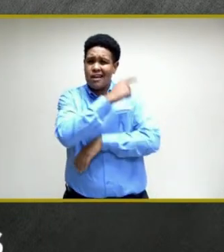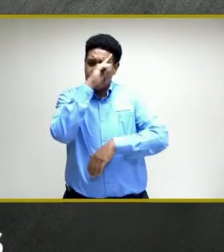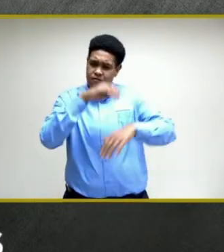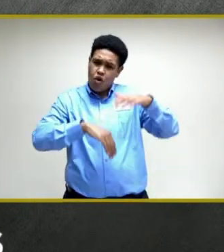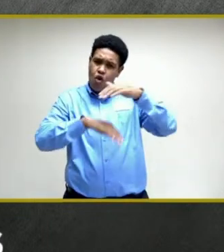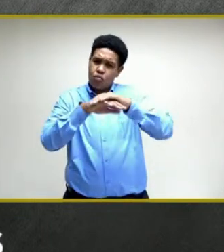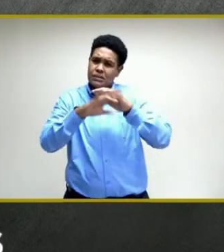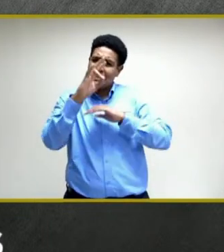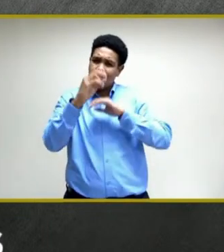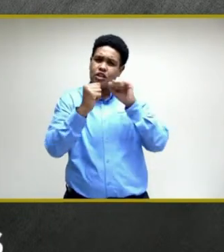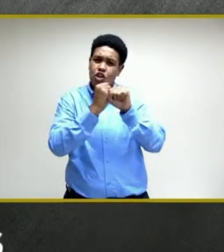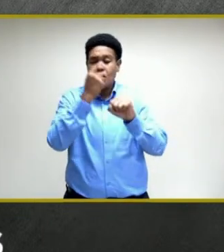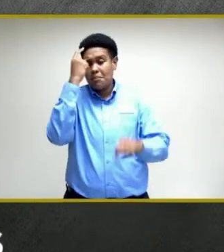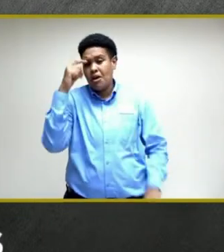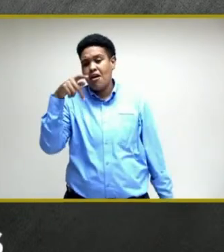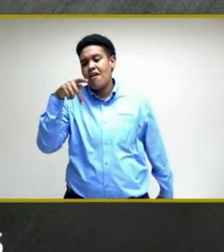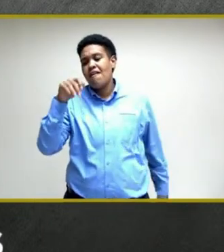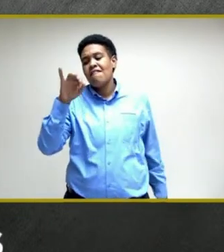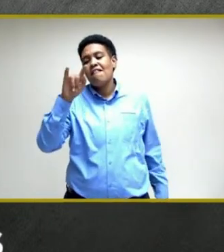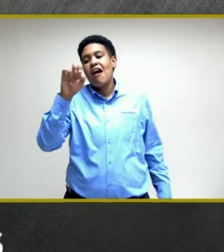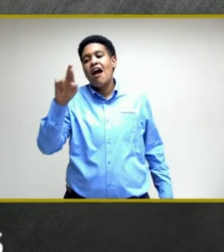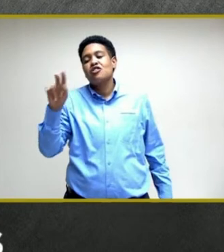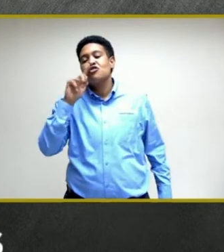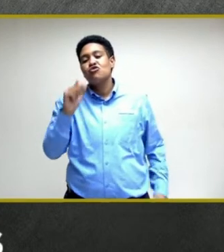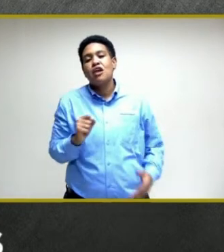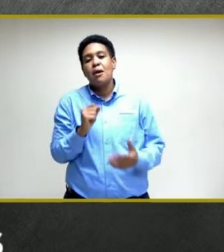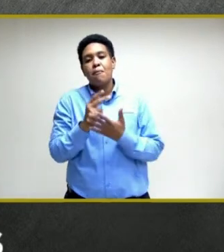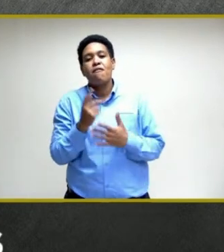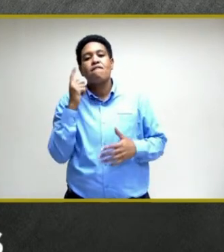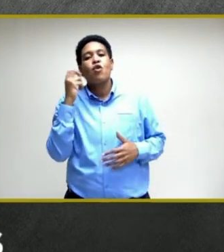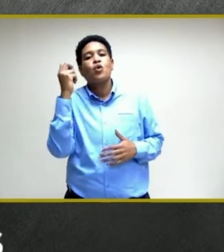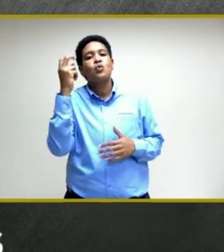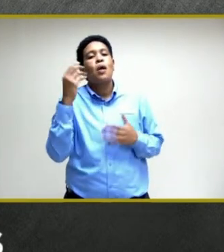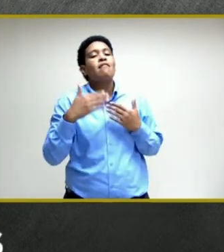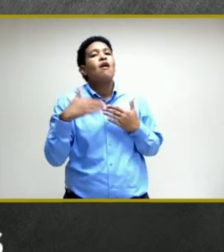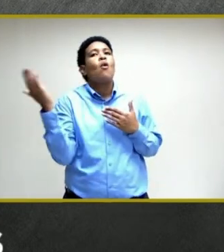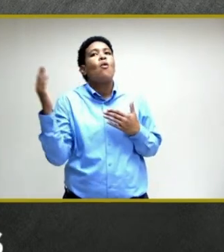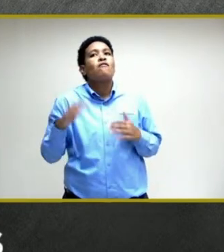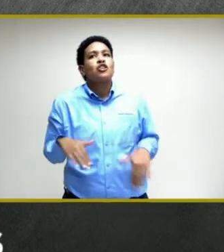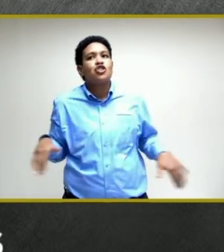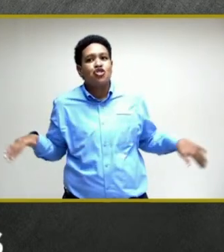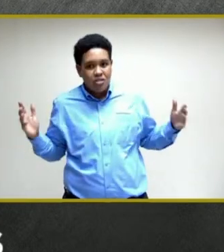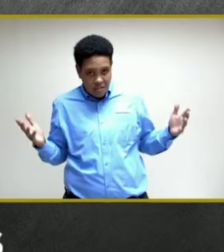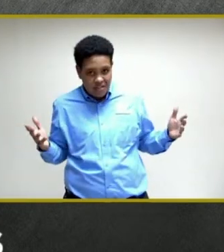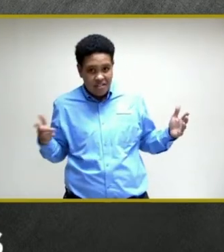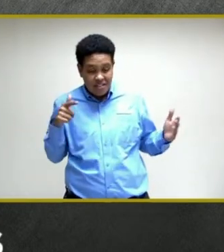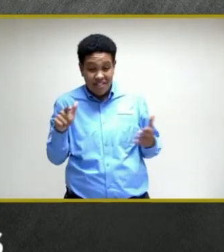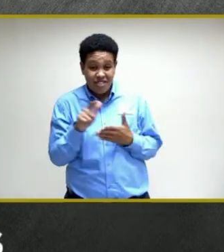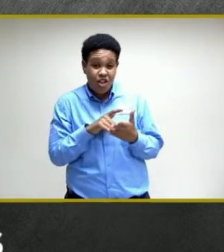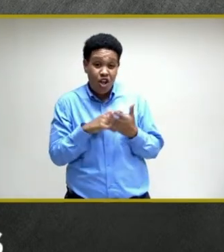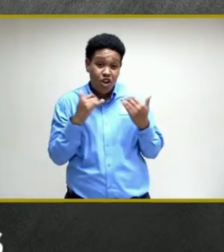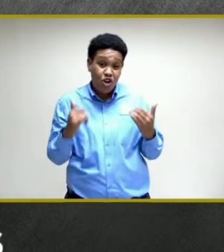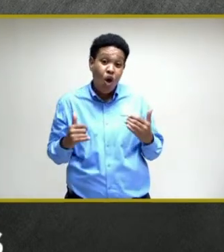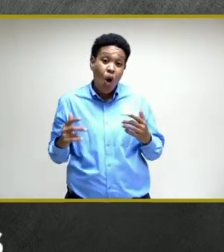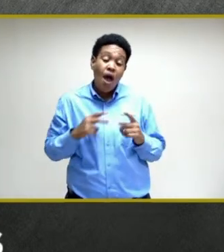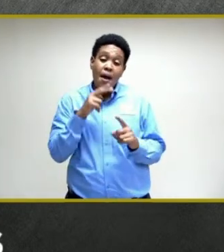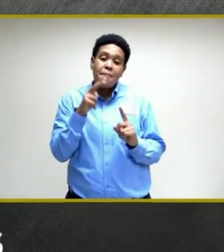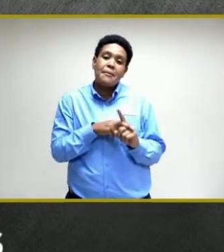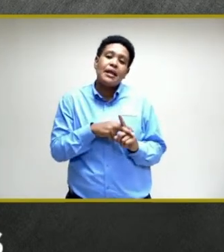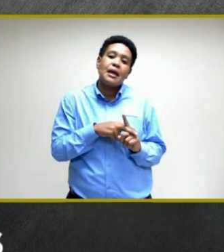FISA is approved for 12 and over, is this law now applicable